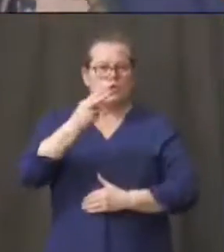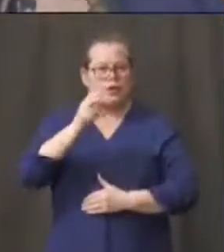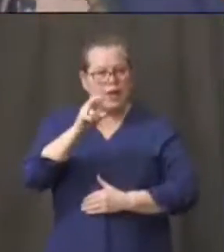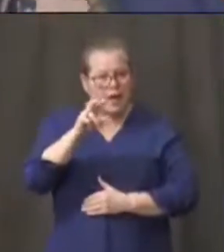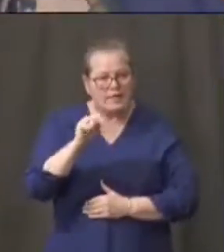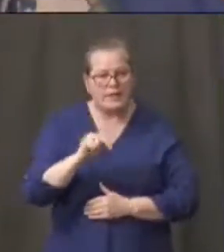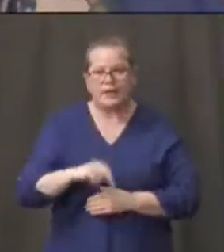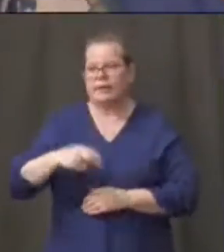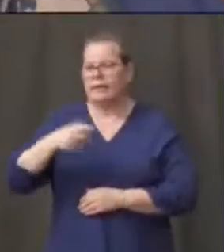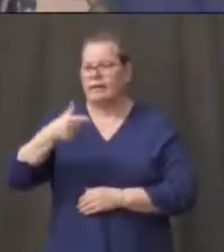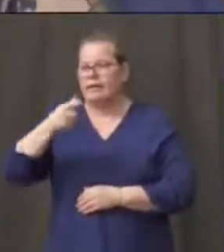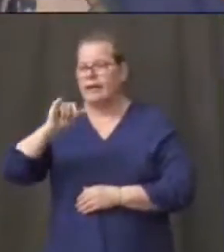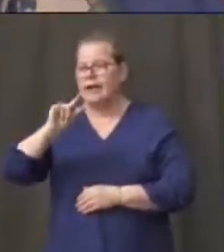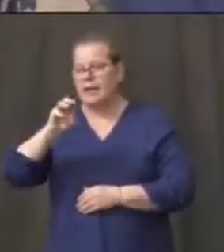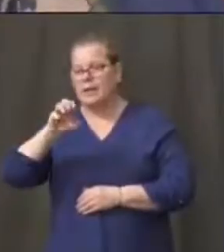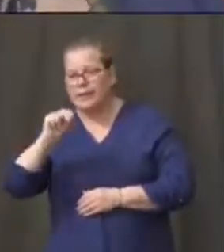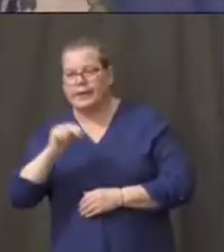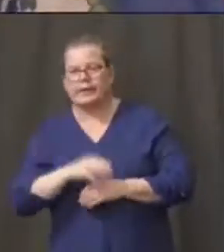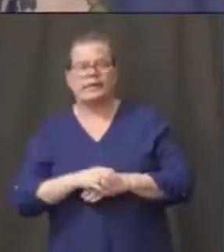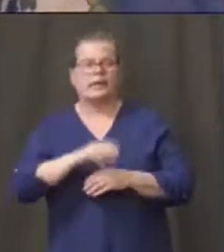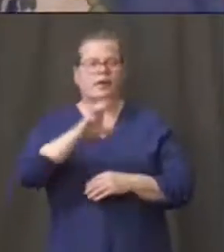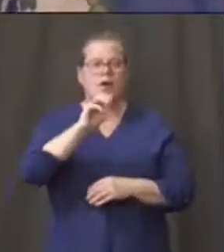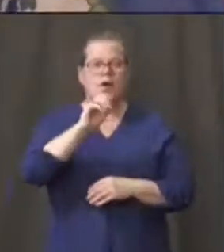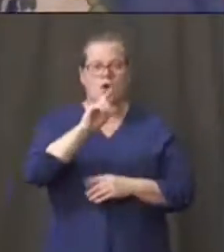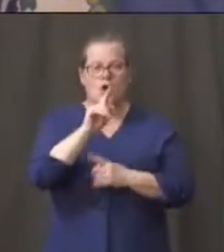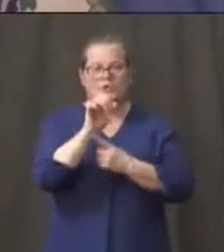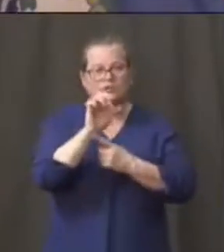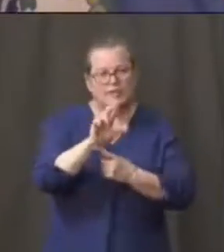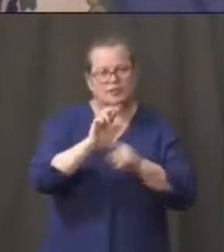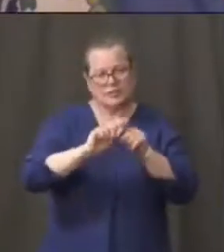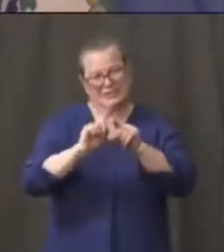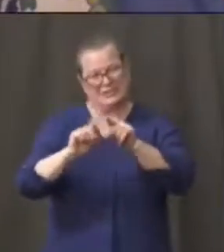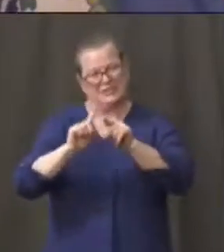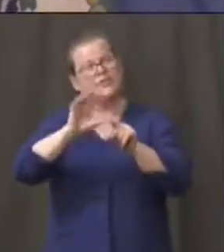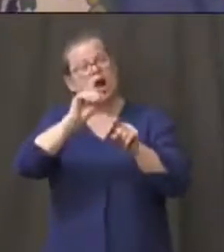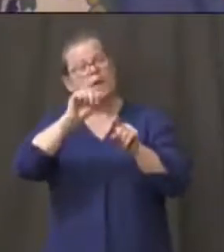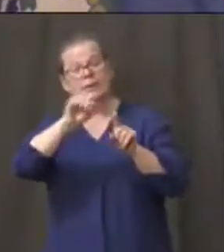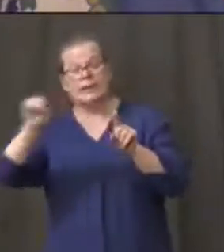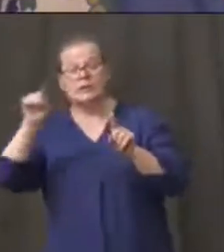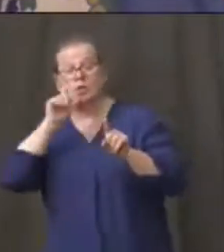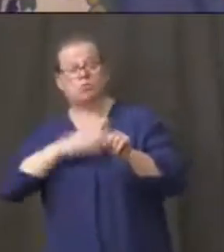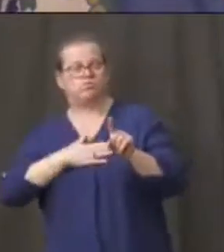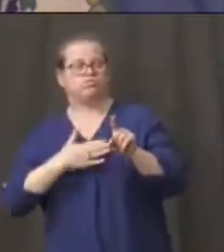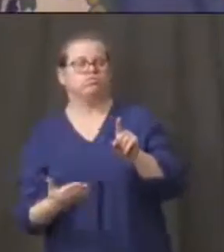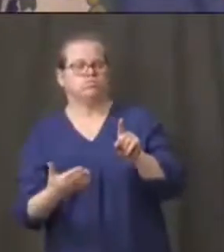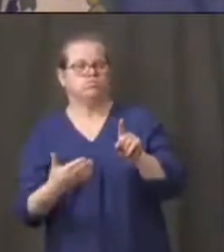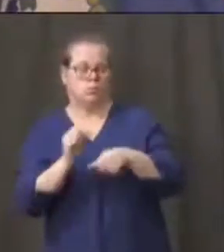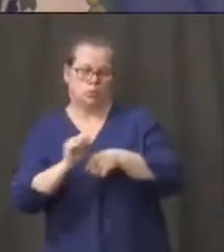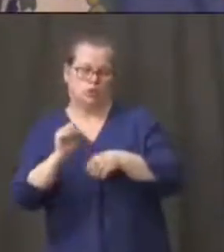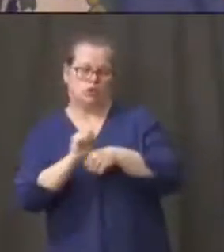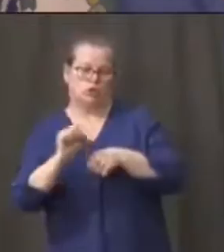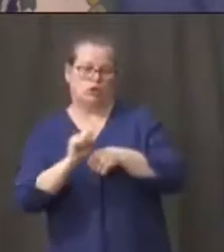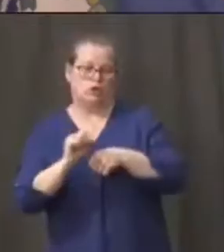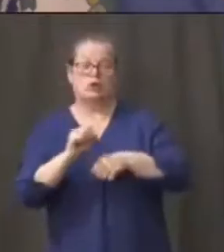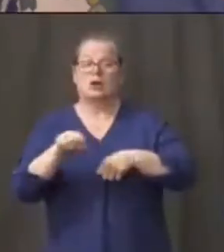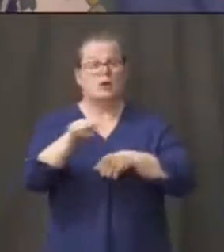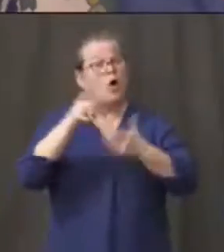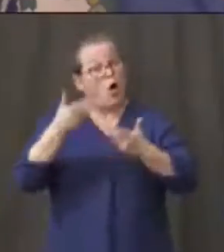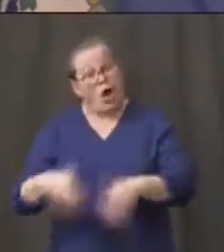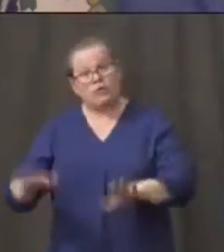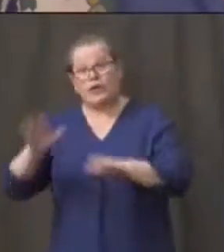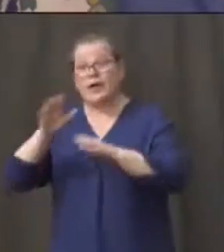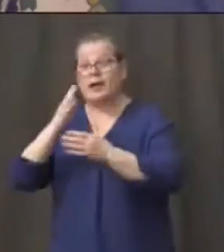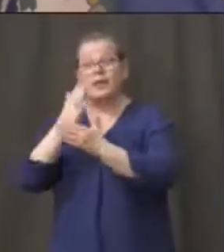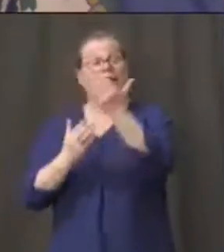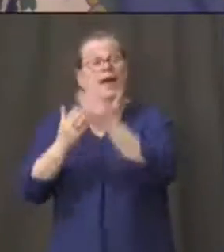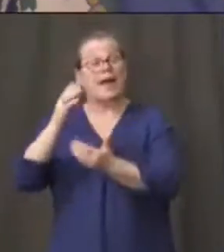and Incord out of Colchester. These are the folks that are already there. We're able already to buy hand sanitizer. I told